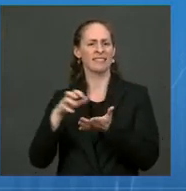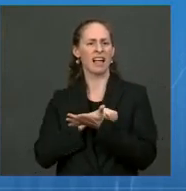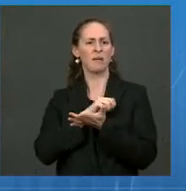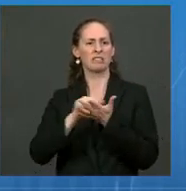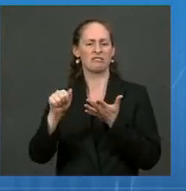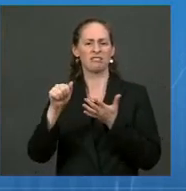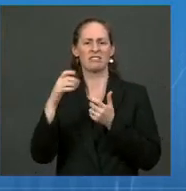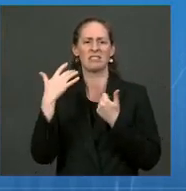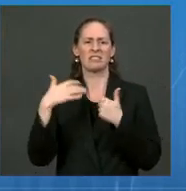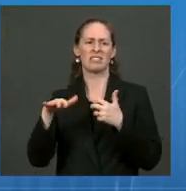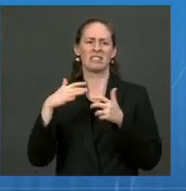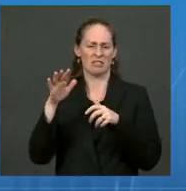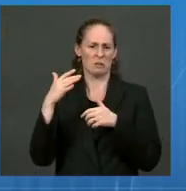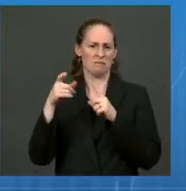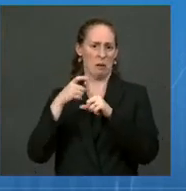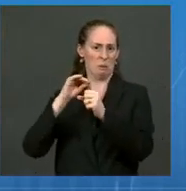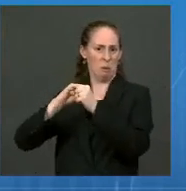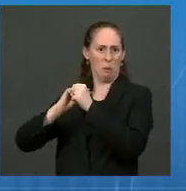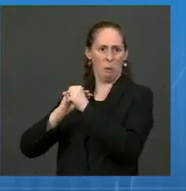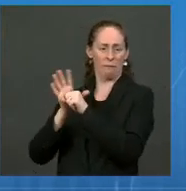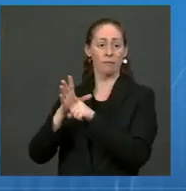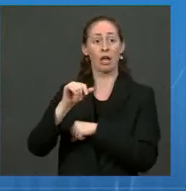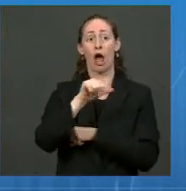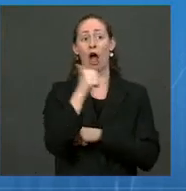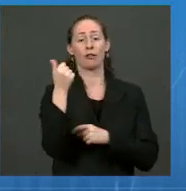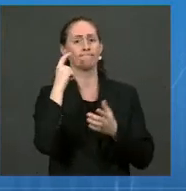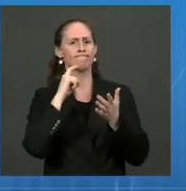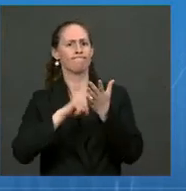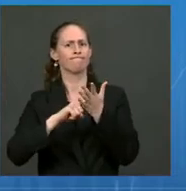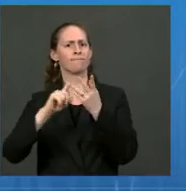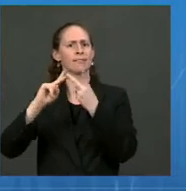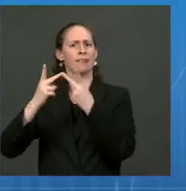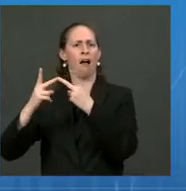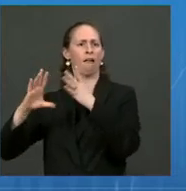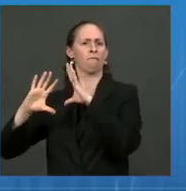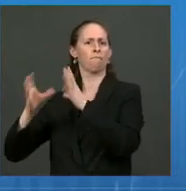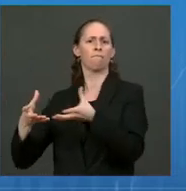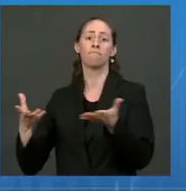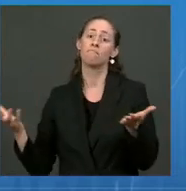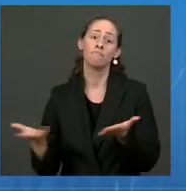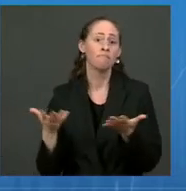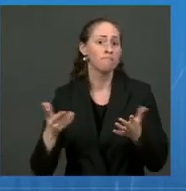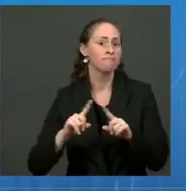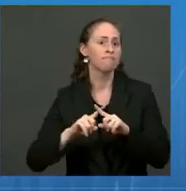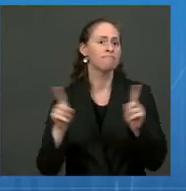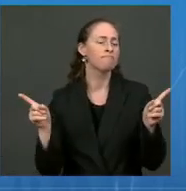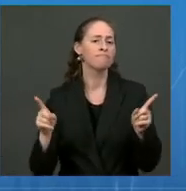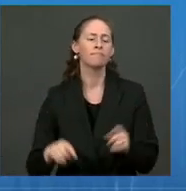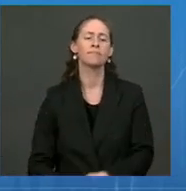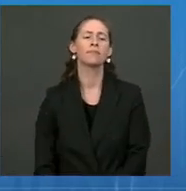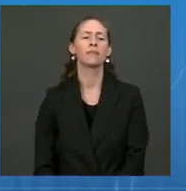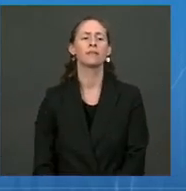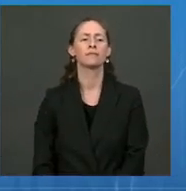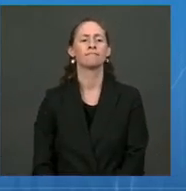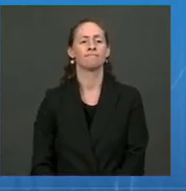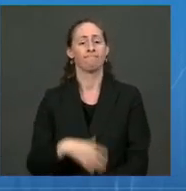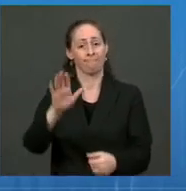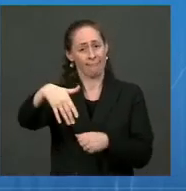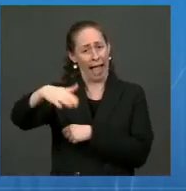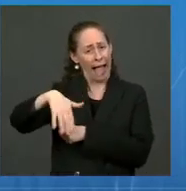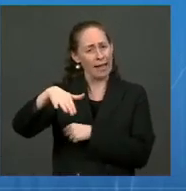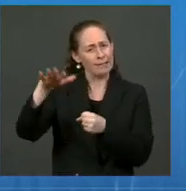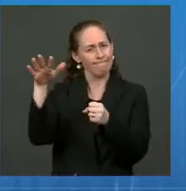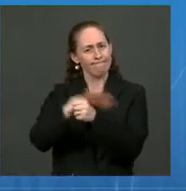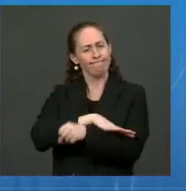there's another syndrome, a group and constellation of signs and symptoms which are not completely explainable by